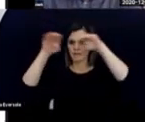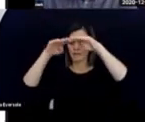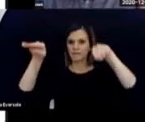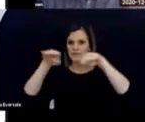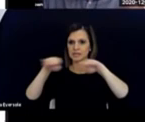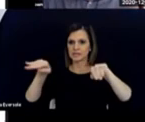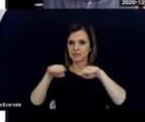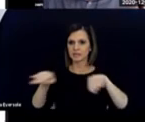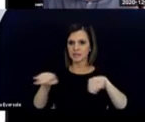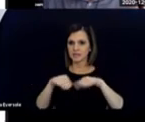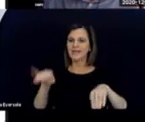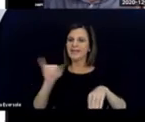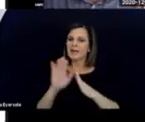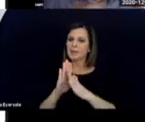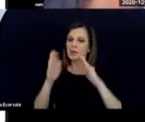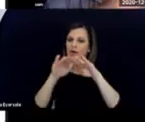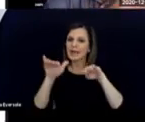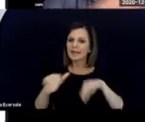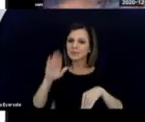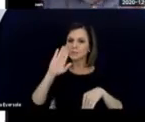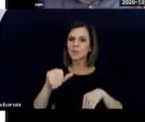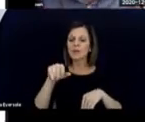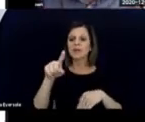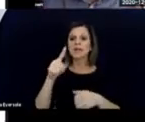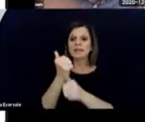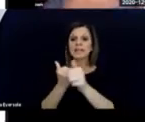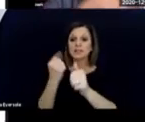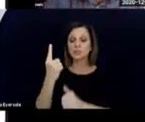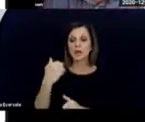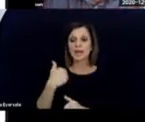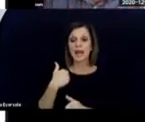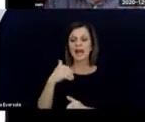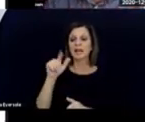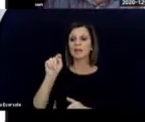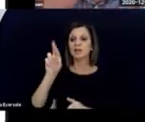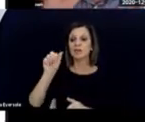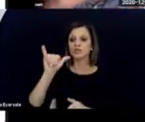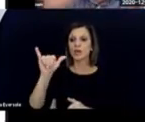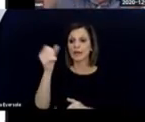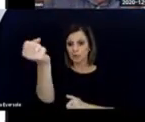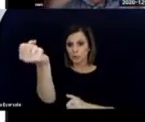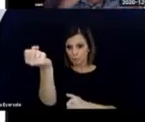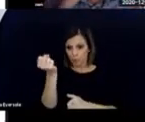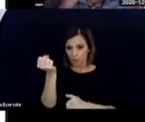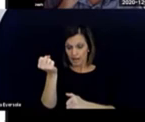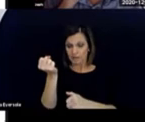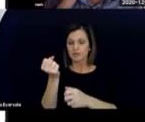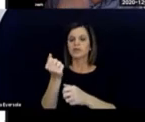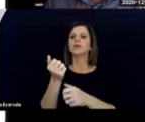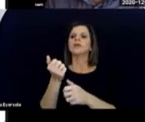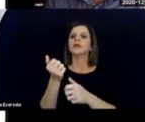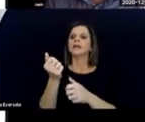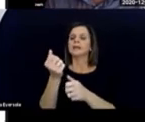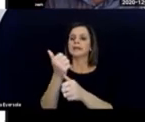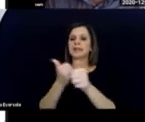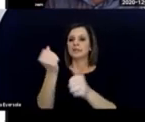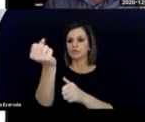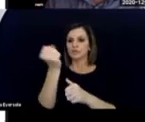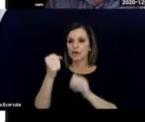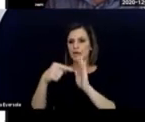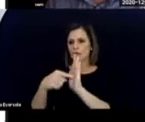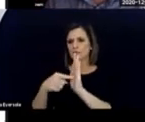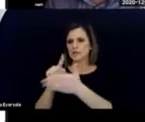each one had a tray he could pull out. And each tray represented a week. And it was